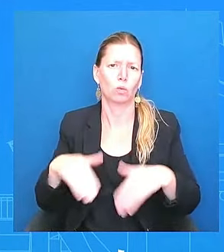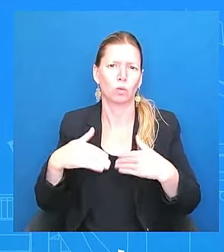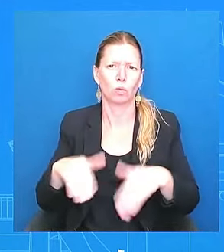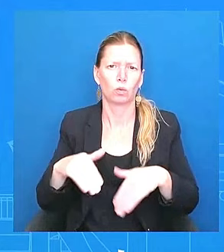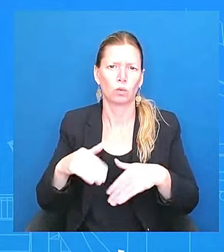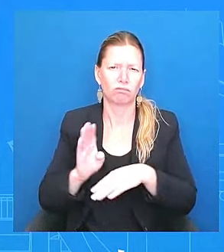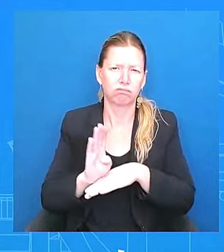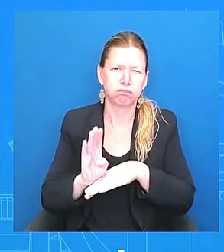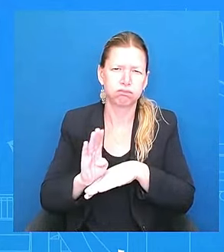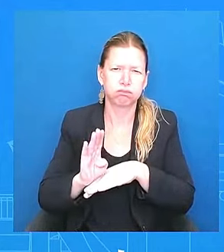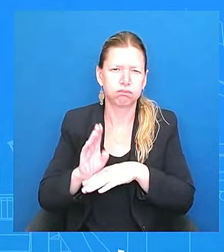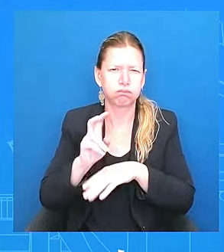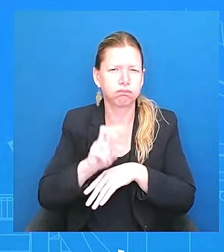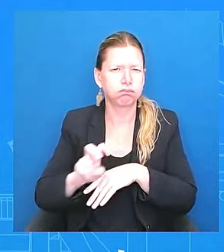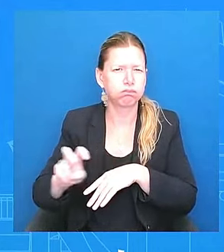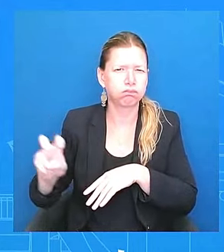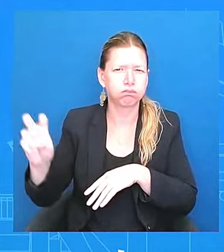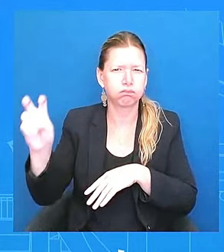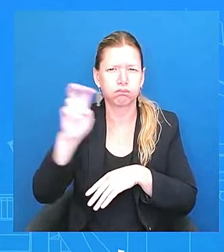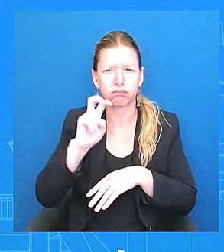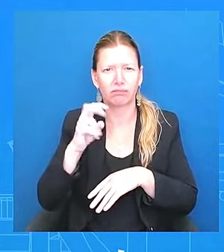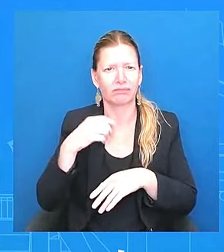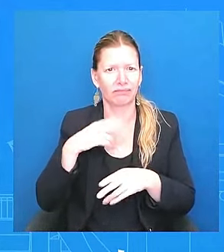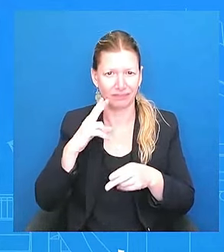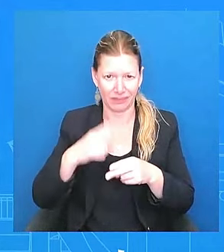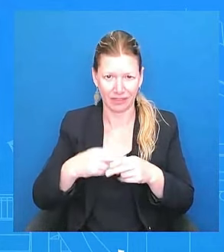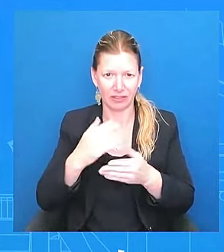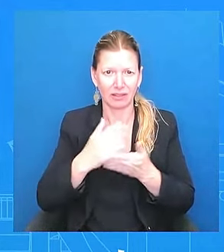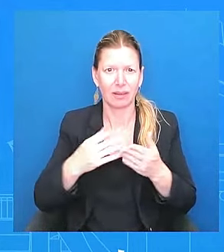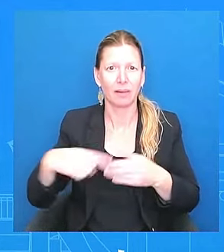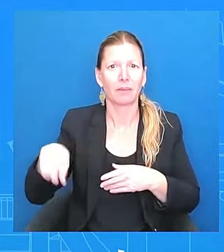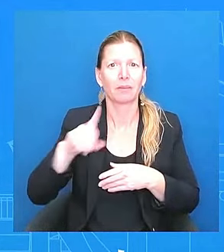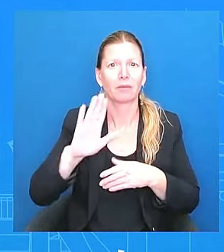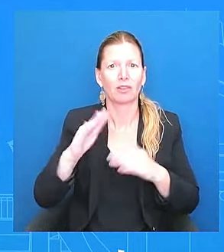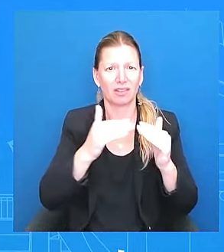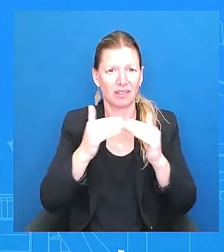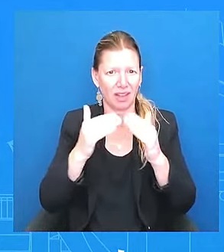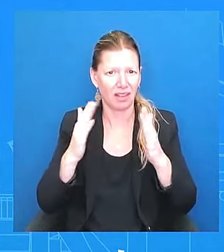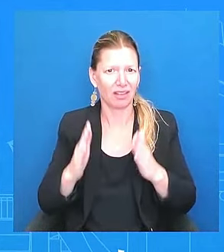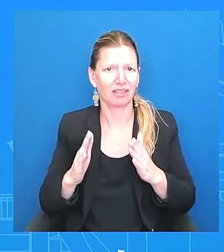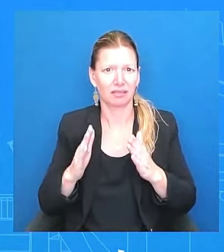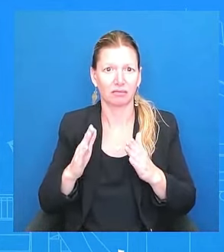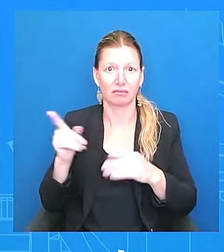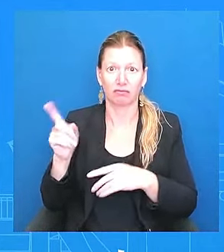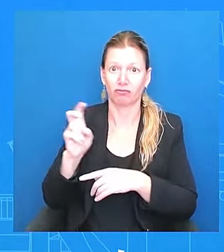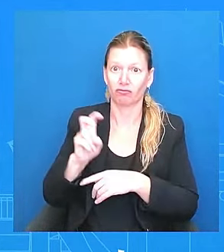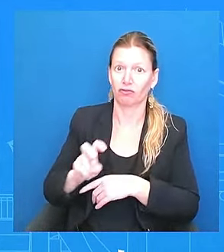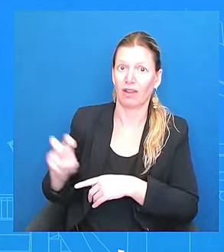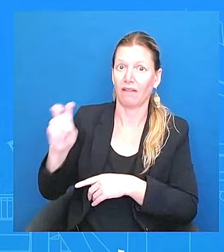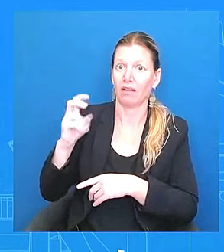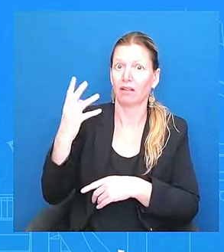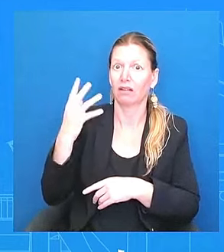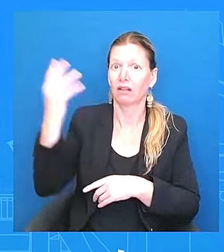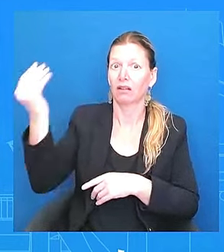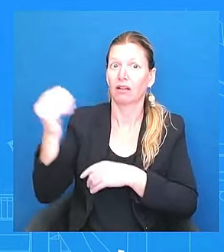that he has a, especially when he travels abroad, it's a pretty rigorous travel. We get tired looking at him, doing, uh,